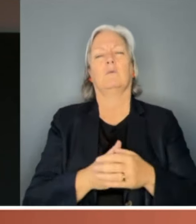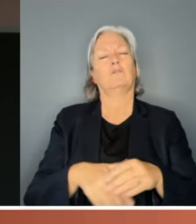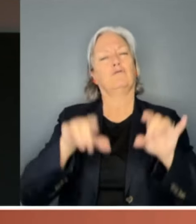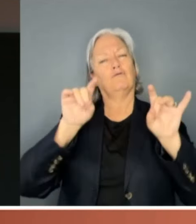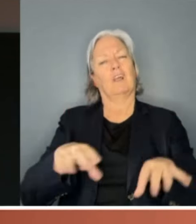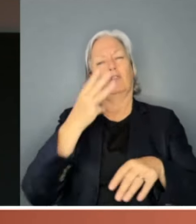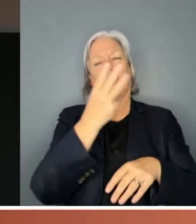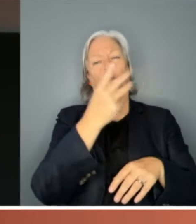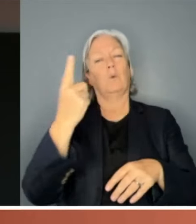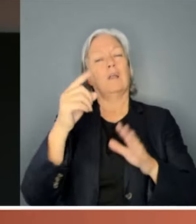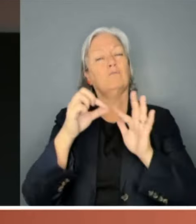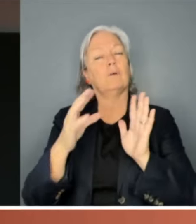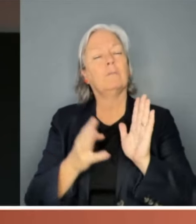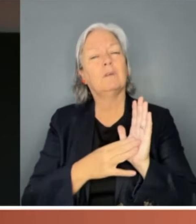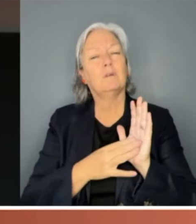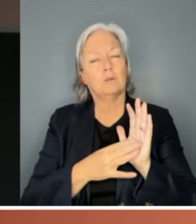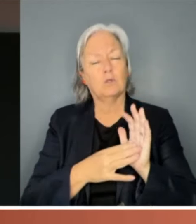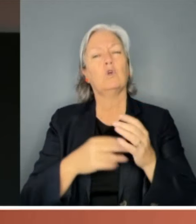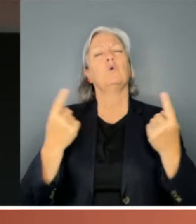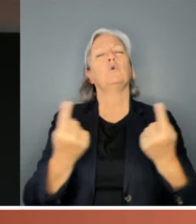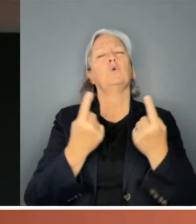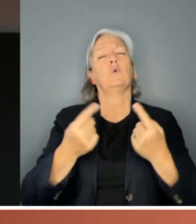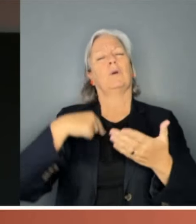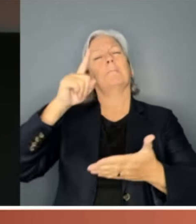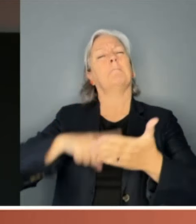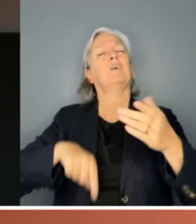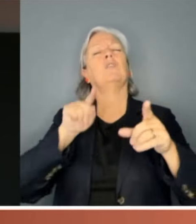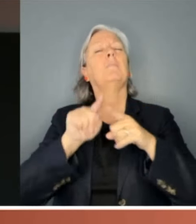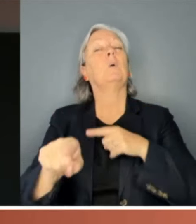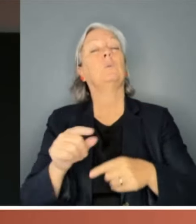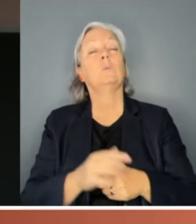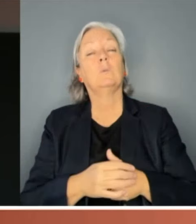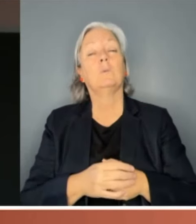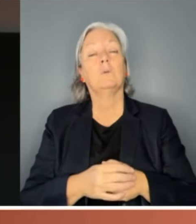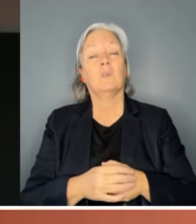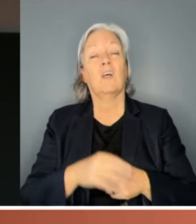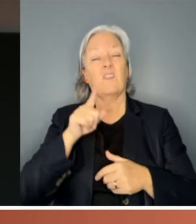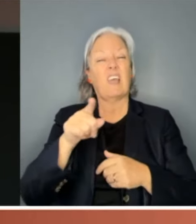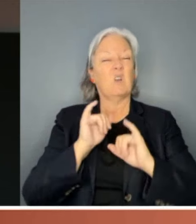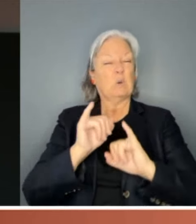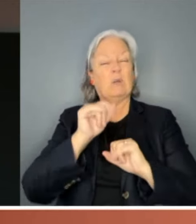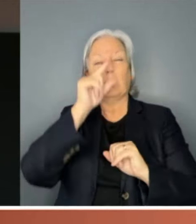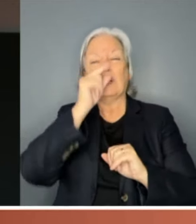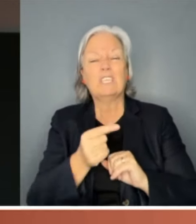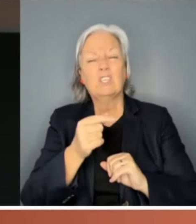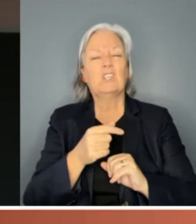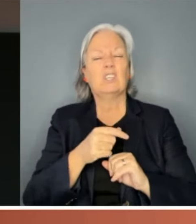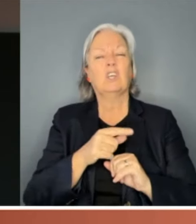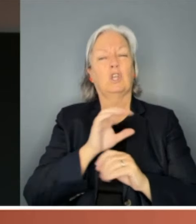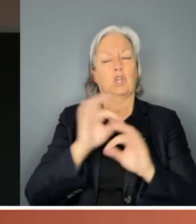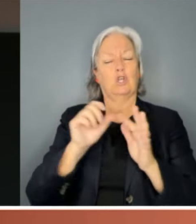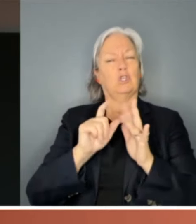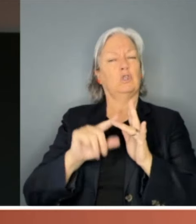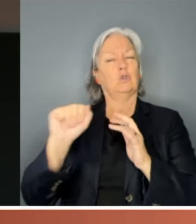Ministers, who have we punished the most? That wicked witch who failed to do her gender properly. Our first